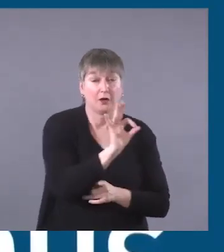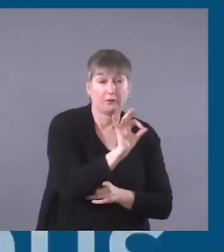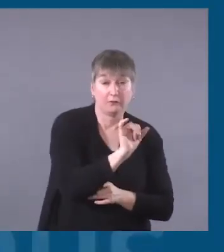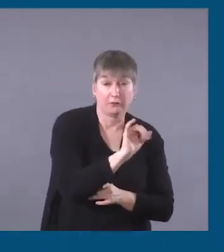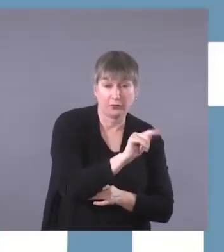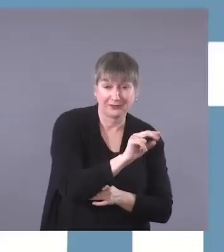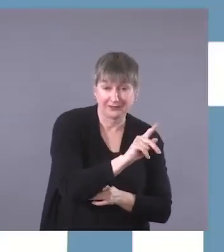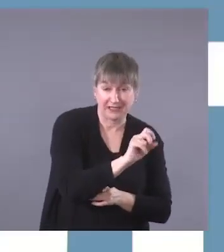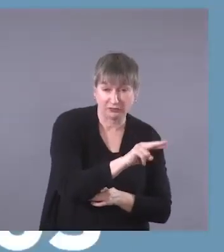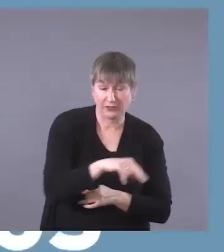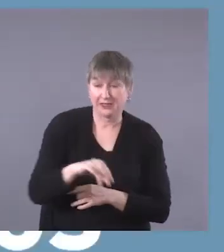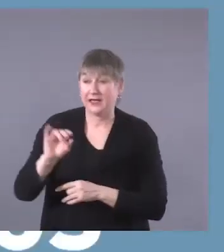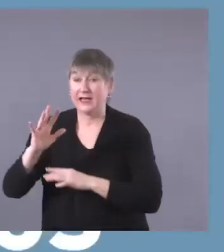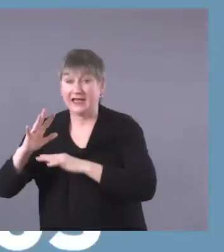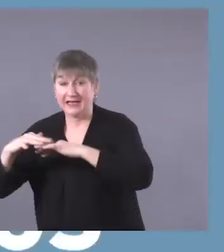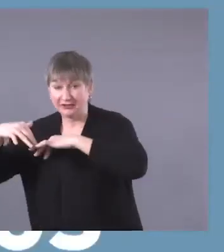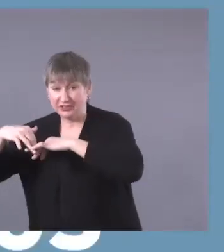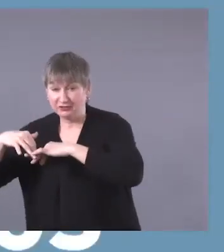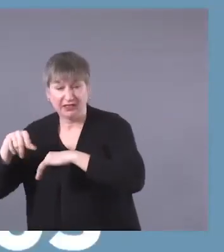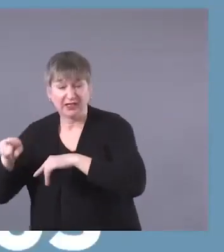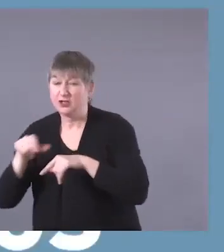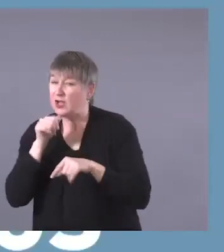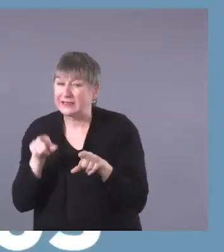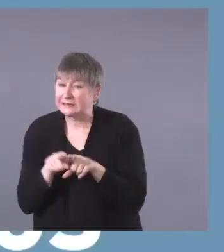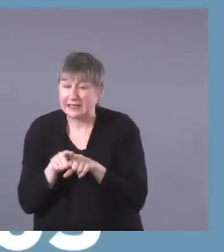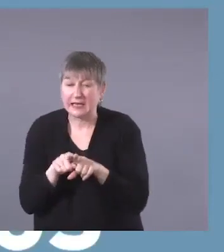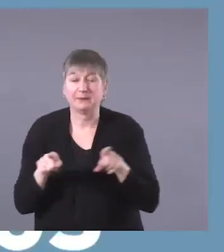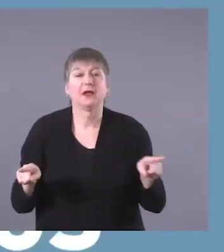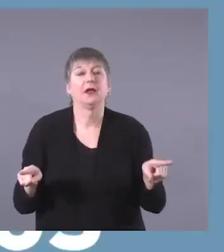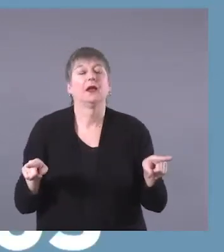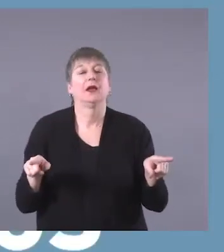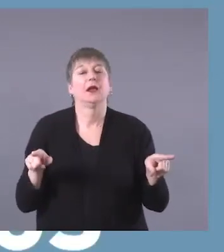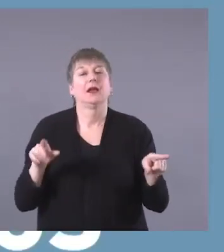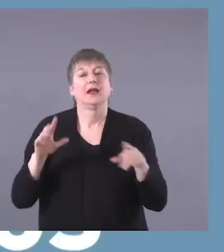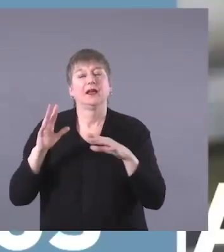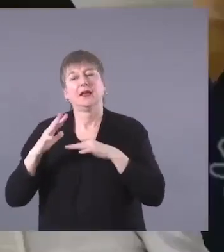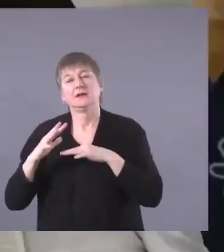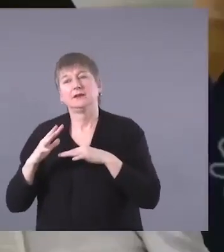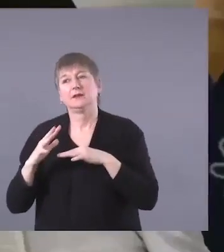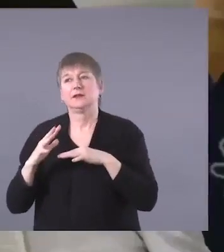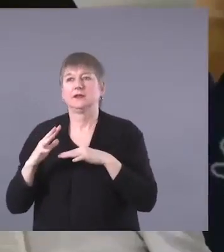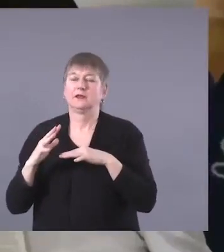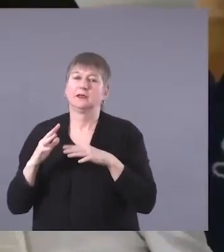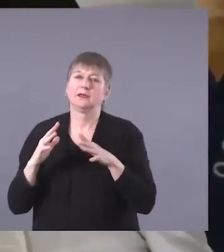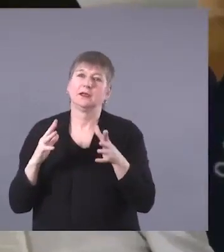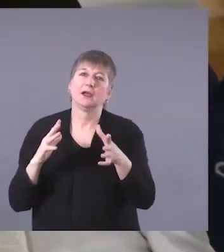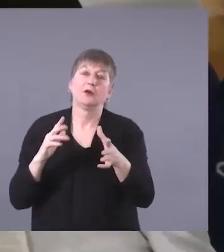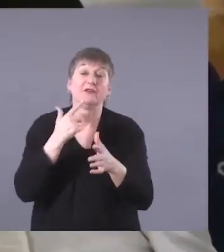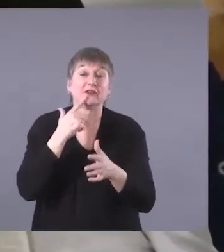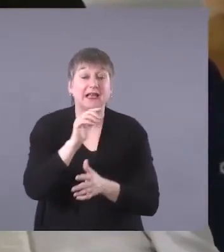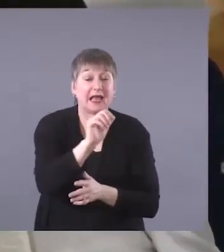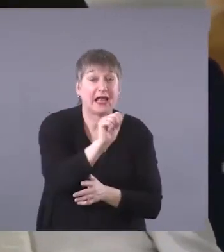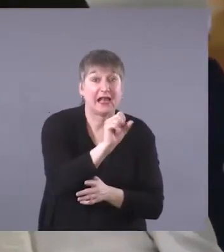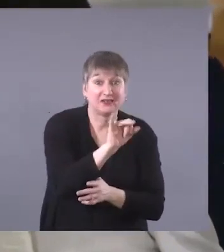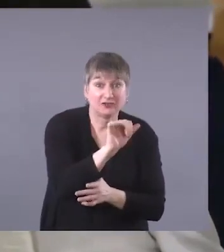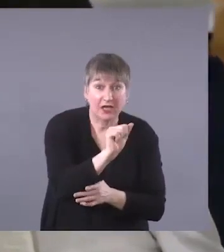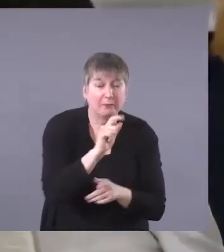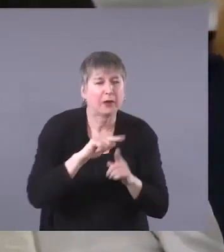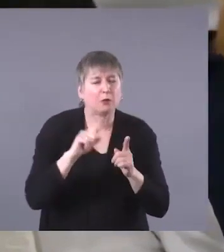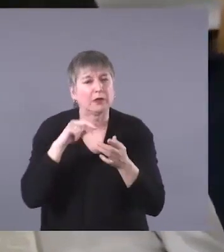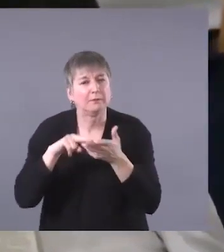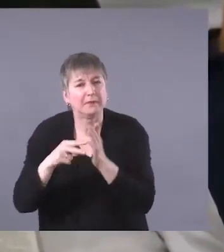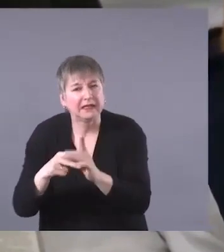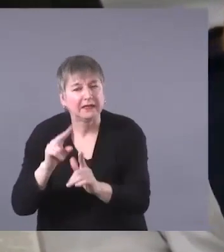interchangeable, but they're not. Using Indigenous when you're referring to a specific group is kind of like saying Asian when you're referring to the Vietnamese or South Korean.